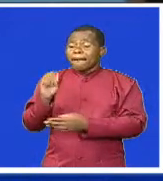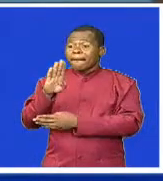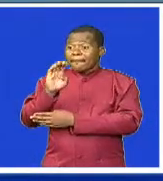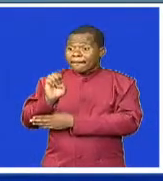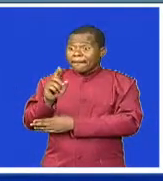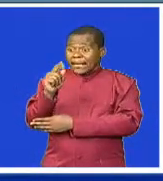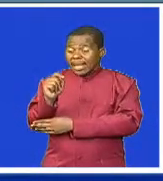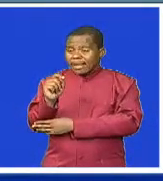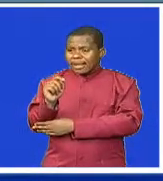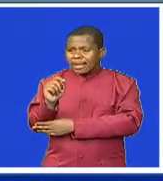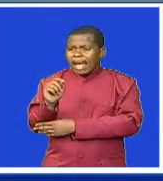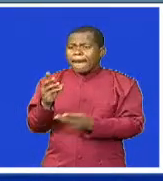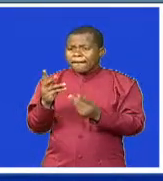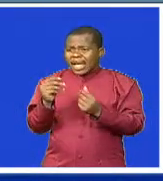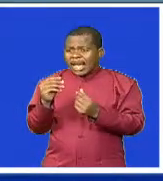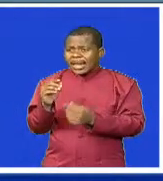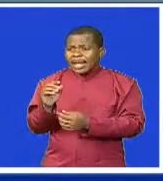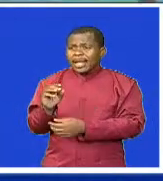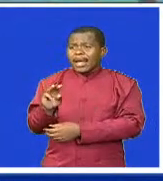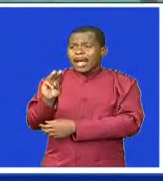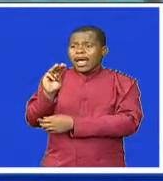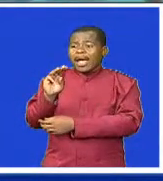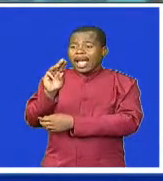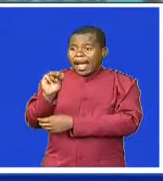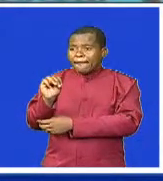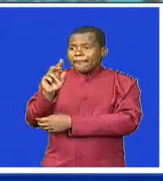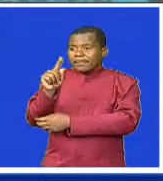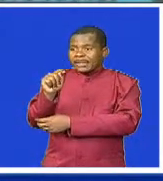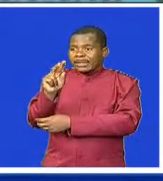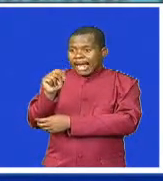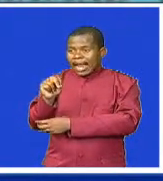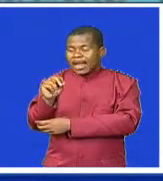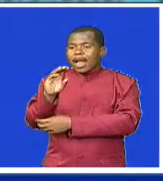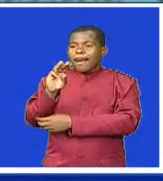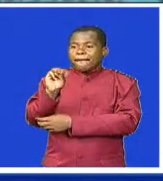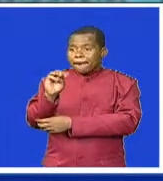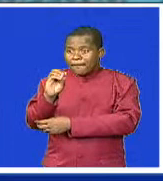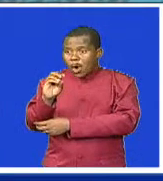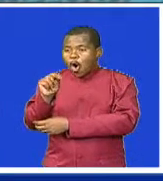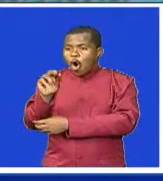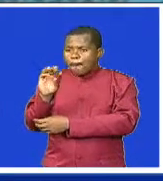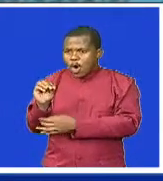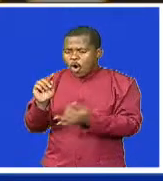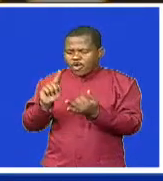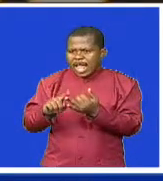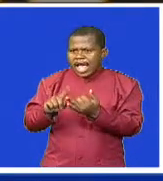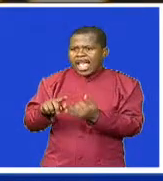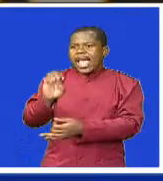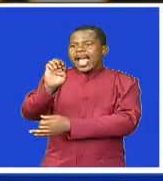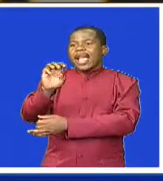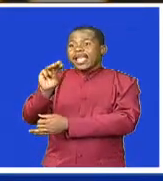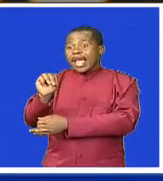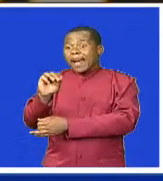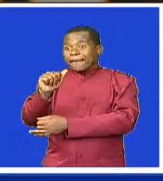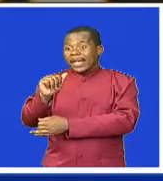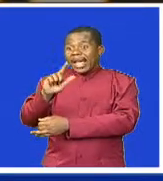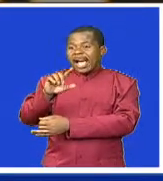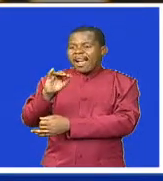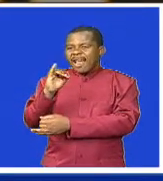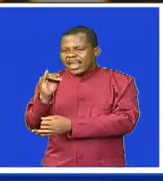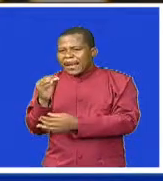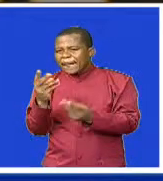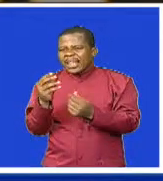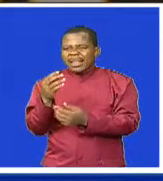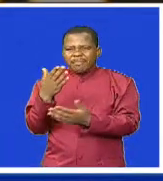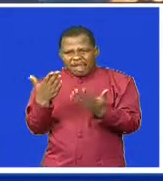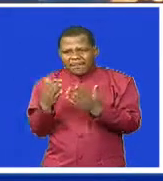accounts as well as email from as little as 20 emalangeni. For SWATINI TV News, Chemgosima Vimbela.